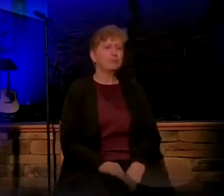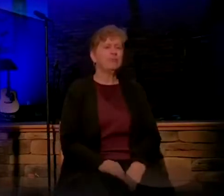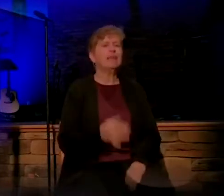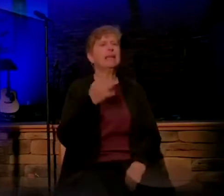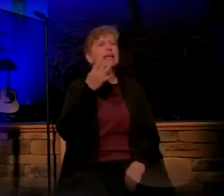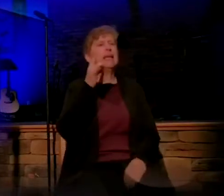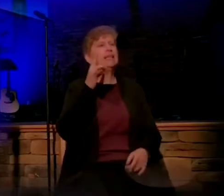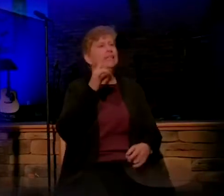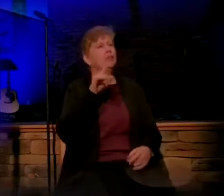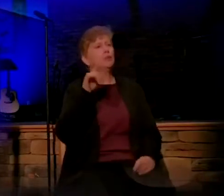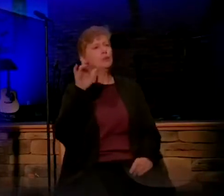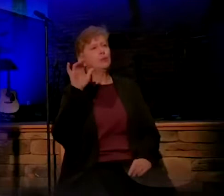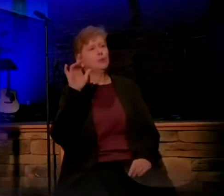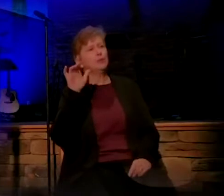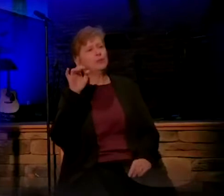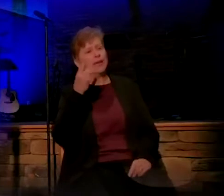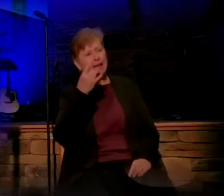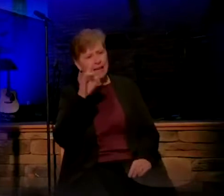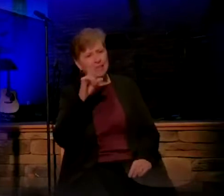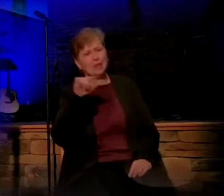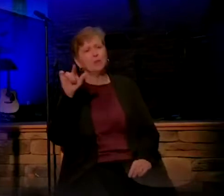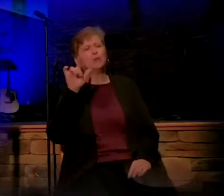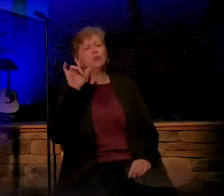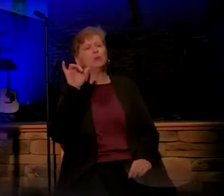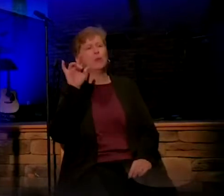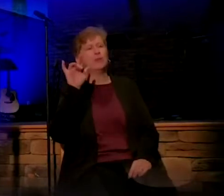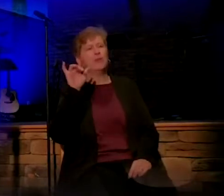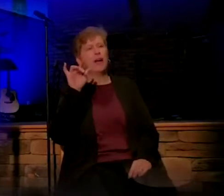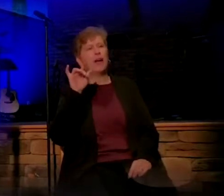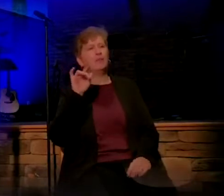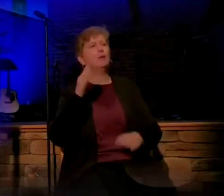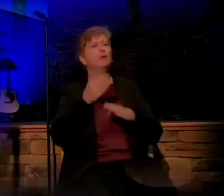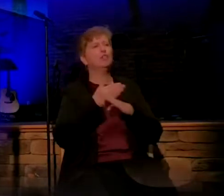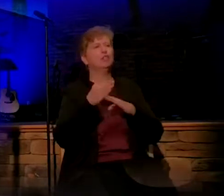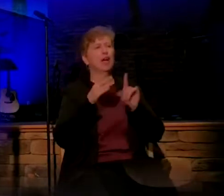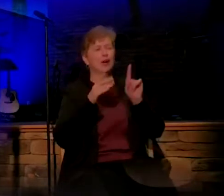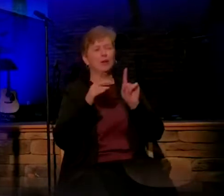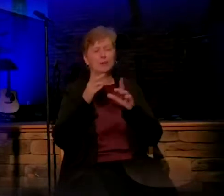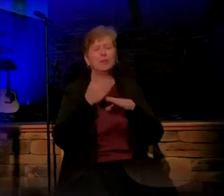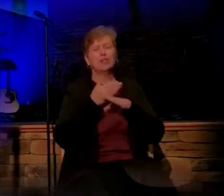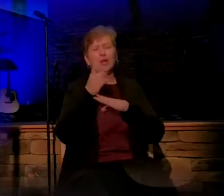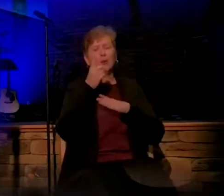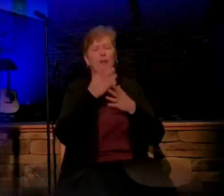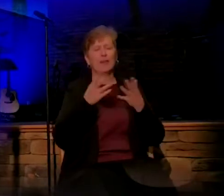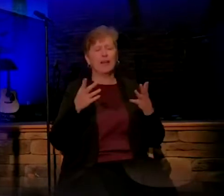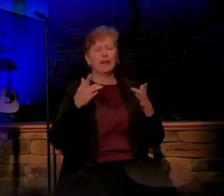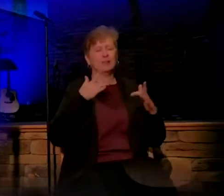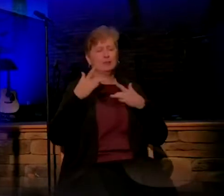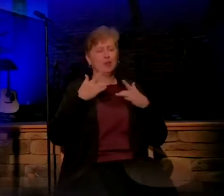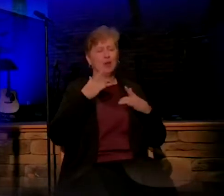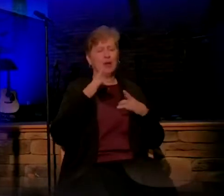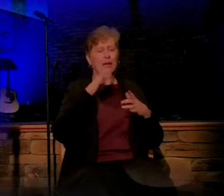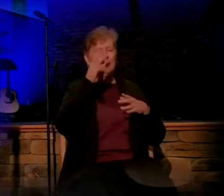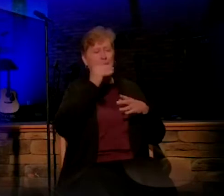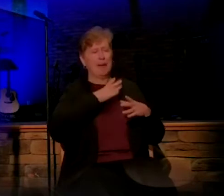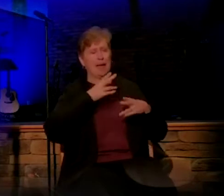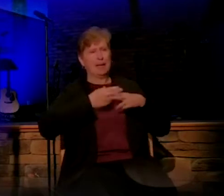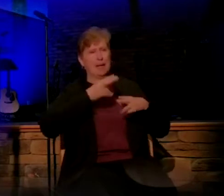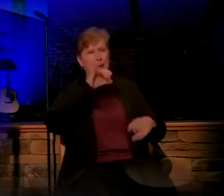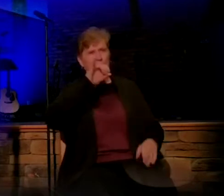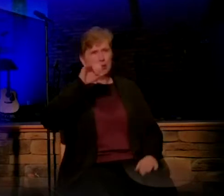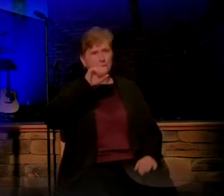25. But before we get to those verses, could I just share with you something concerning this man named Joseph?